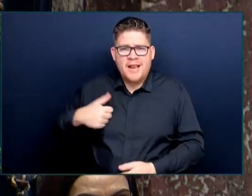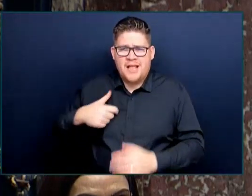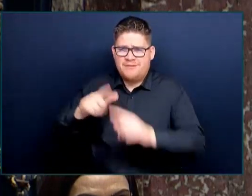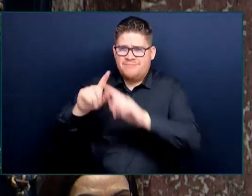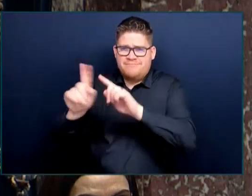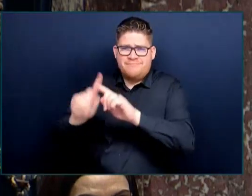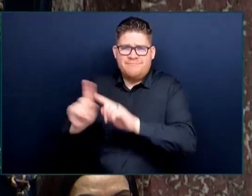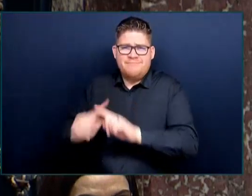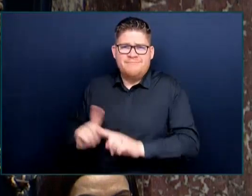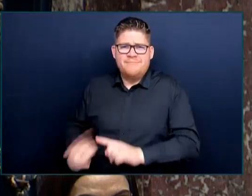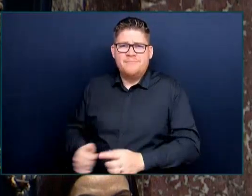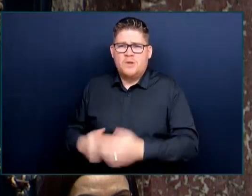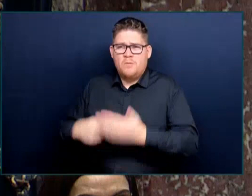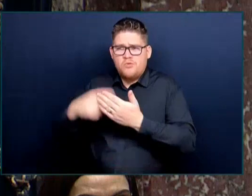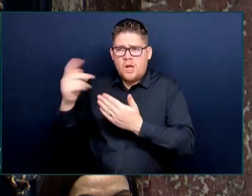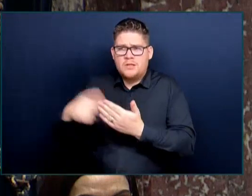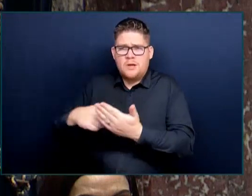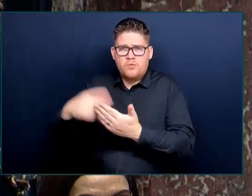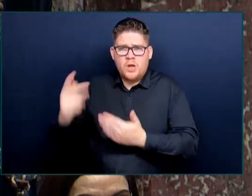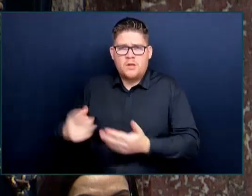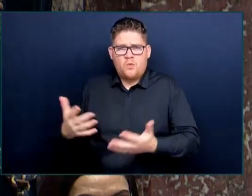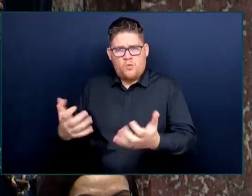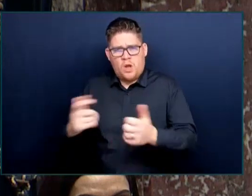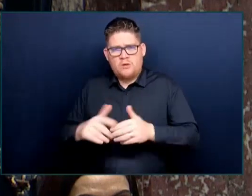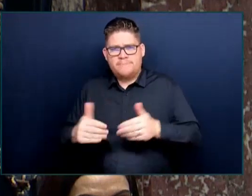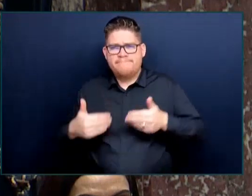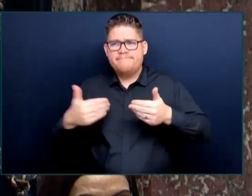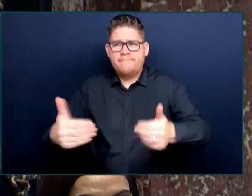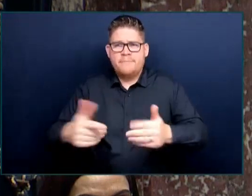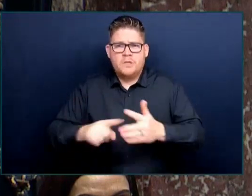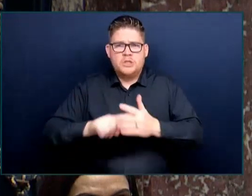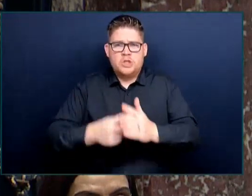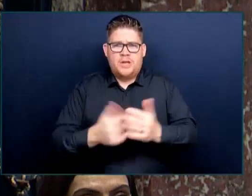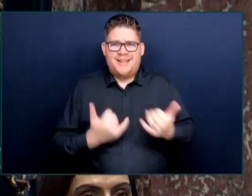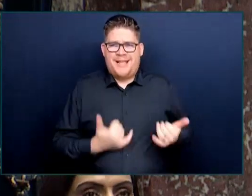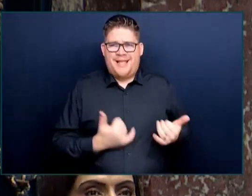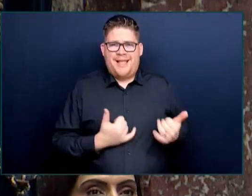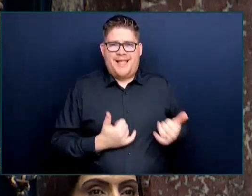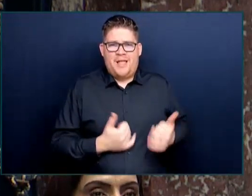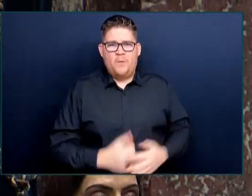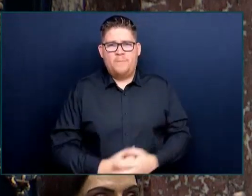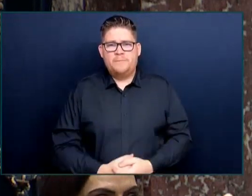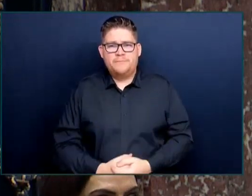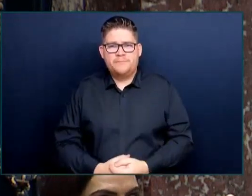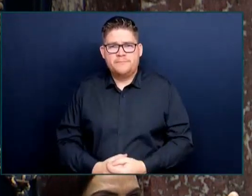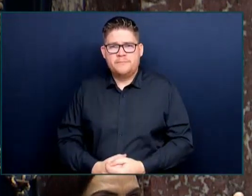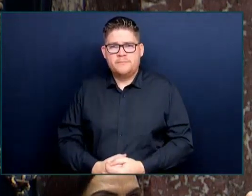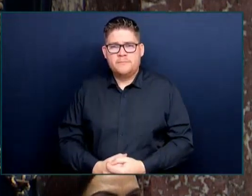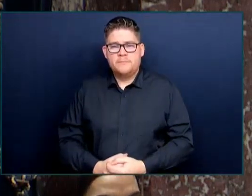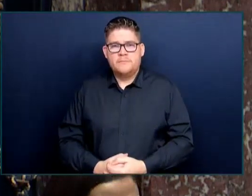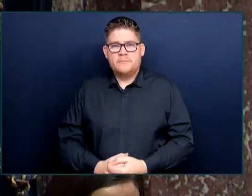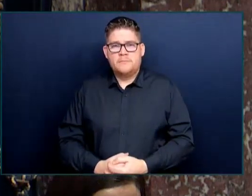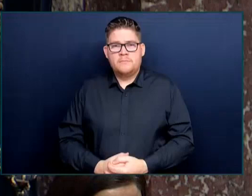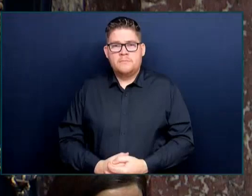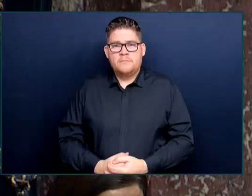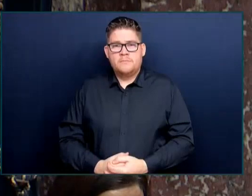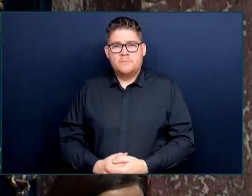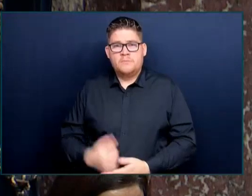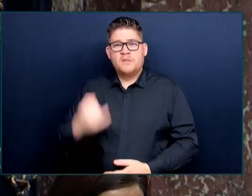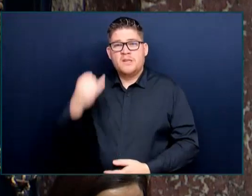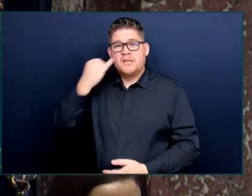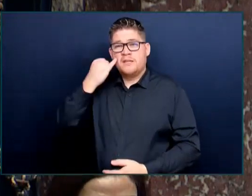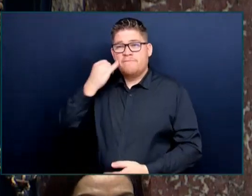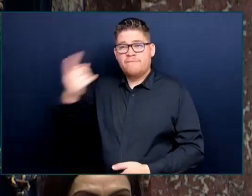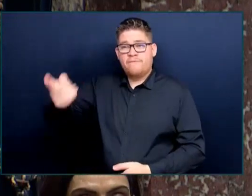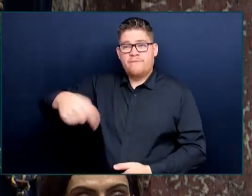go in this province, Mr. Speaker. If they are going to move forward, then it is going to take